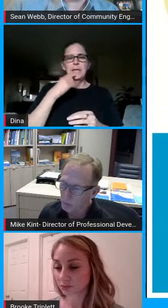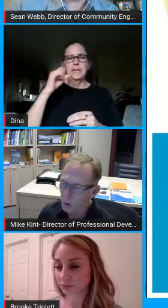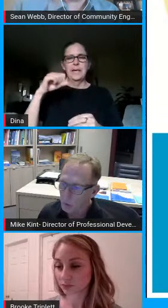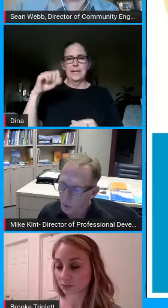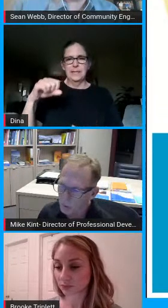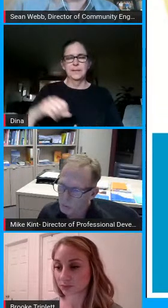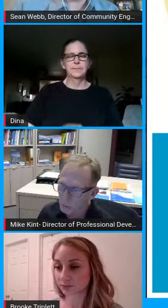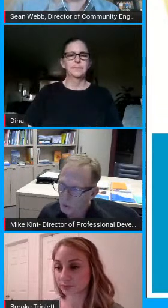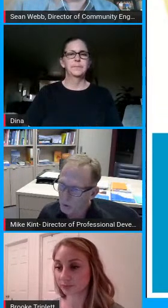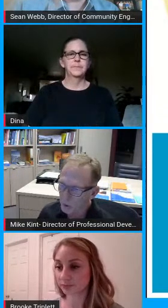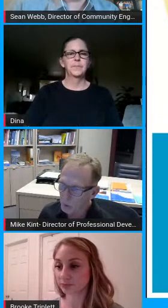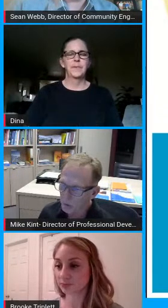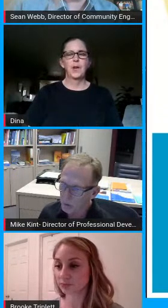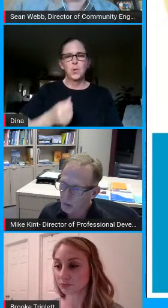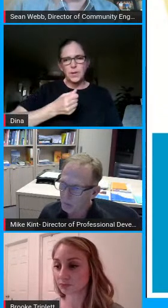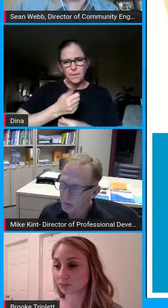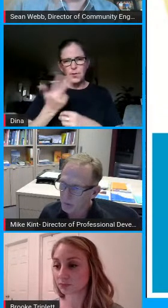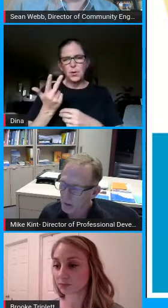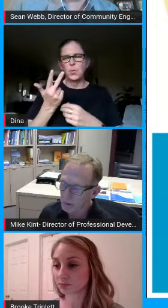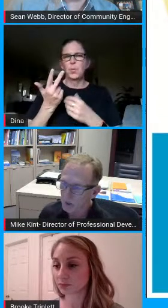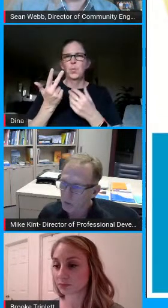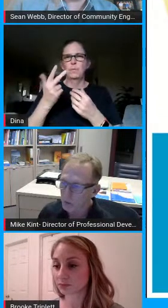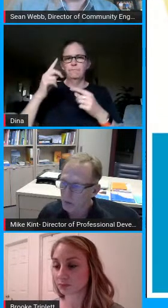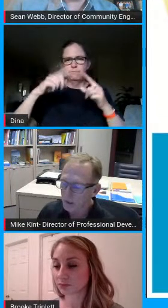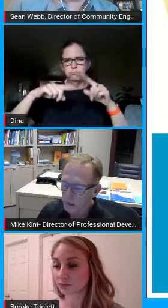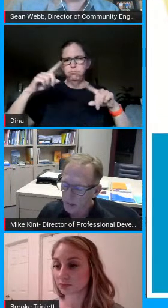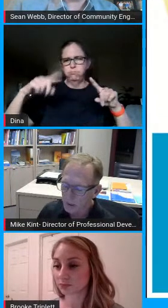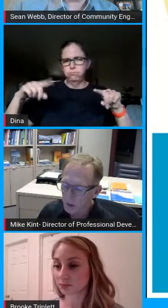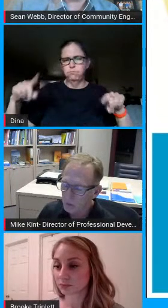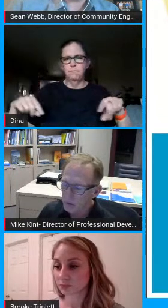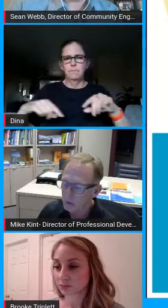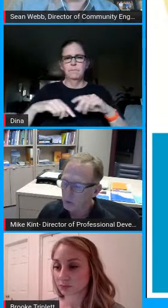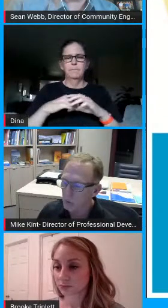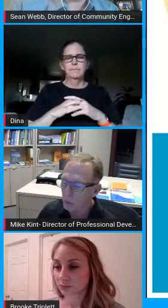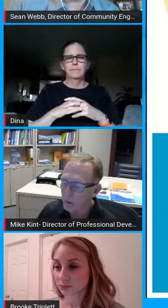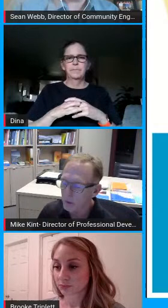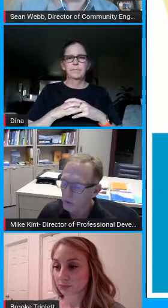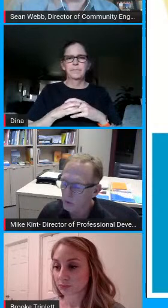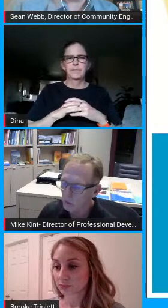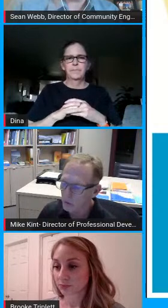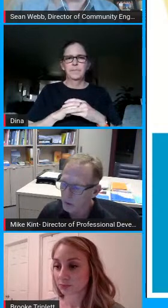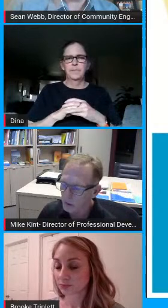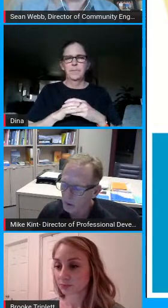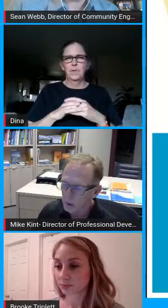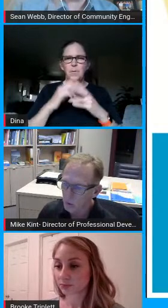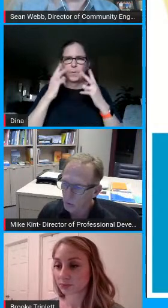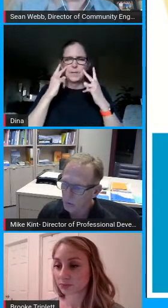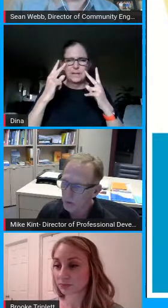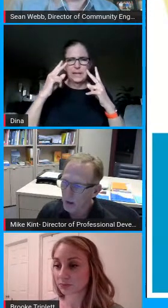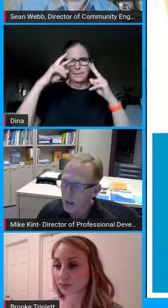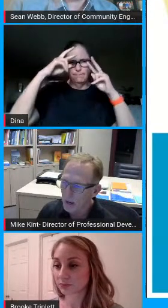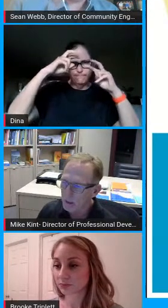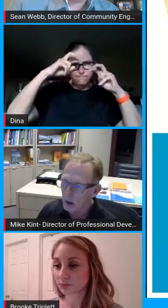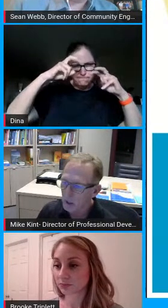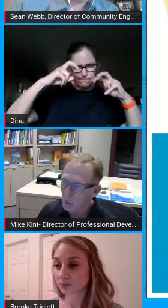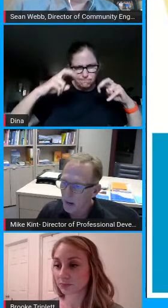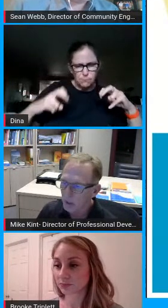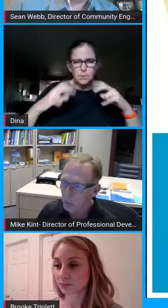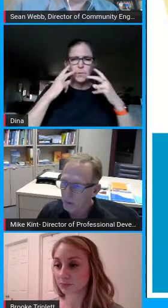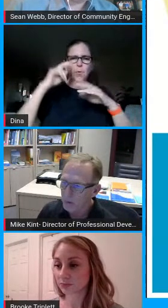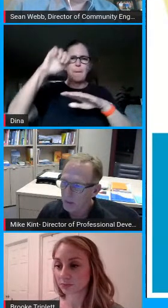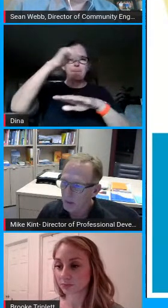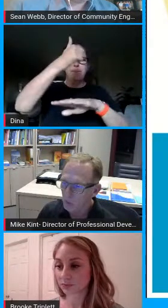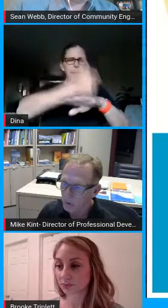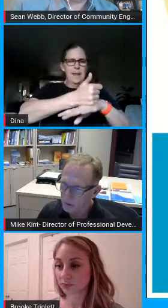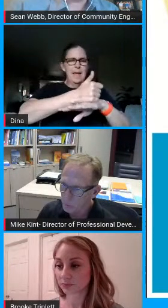um several components and one of the components after the diagnosis diagnostic is it will place a student where they're at on a